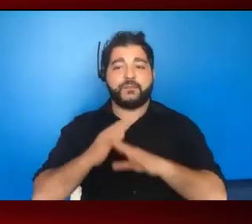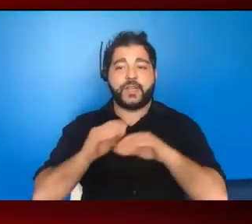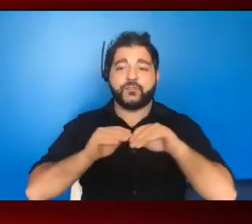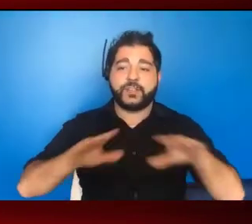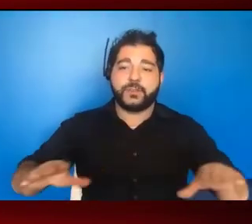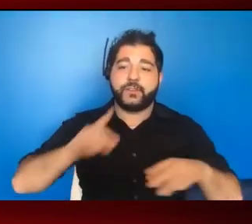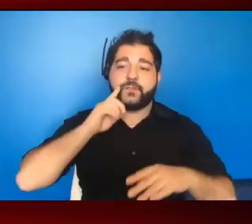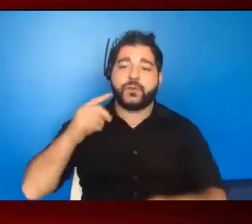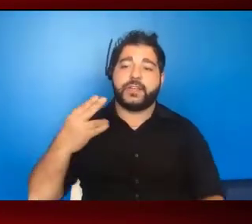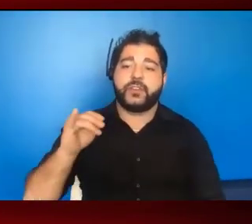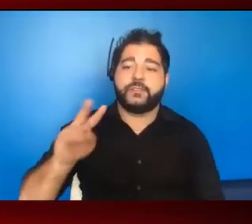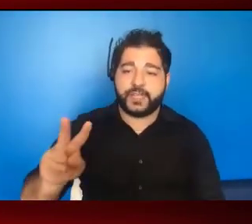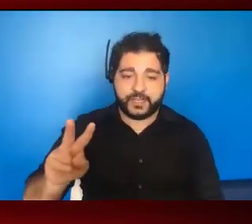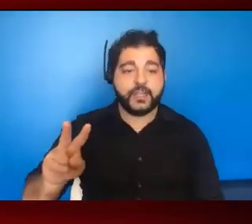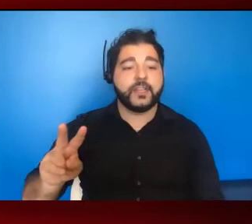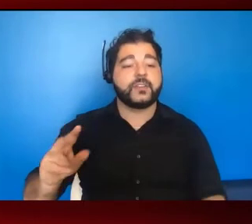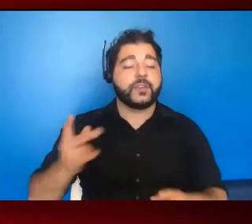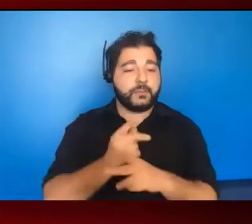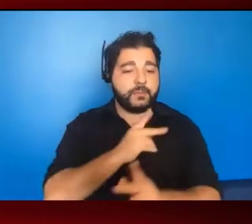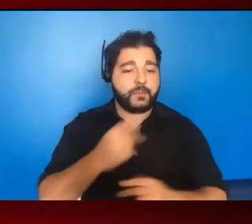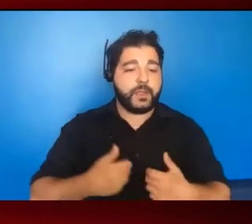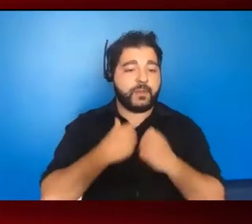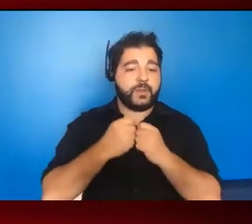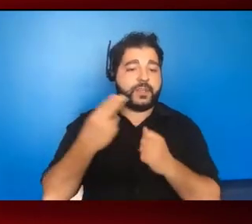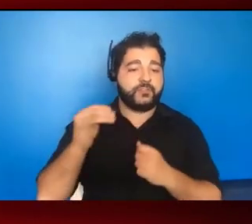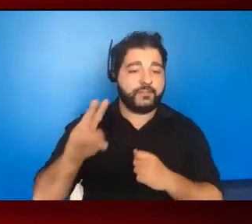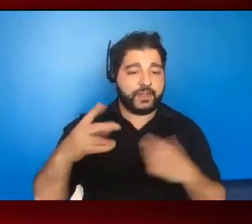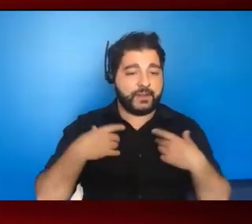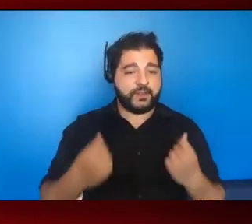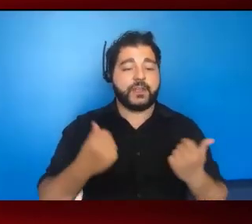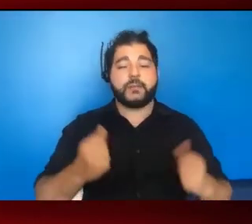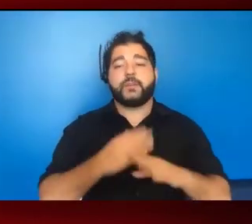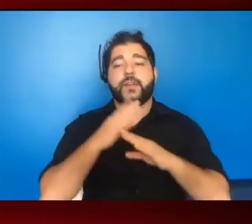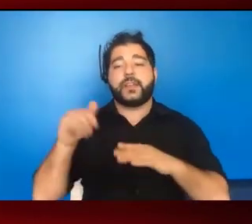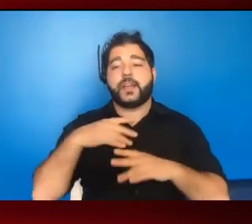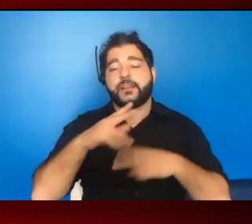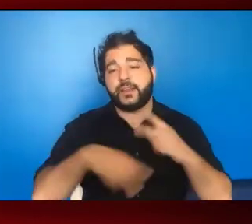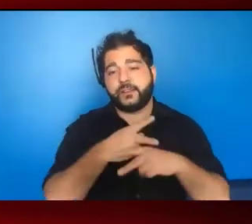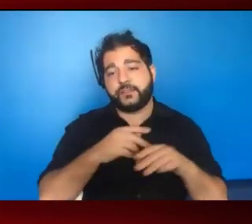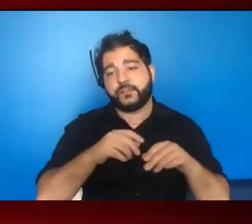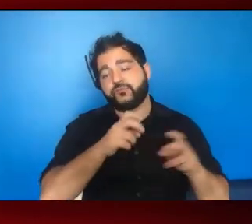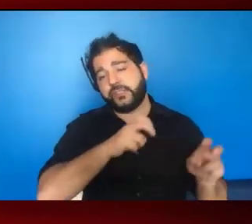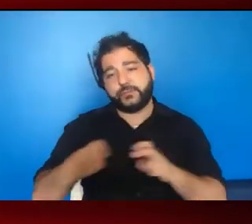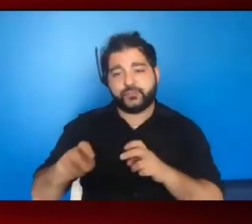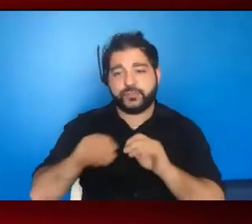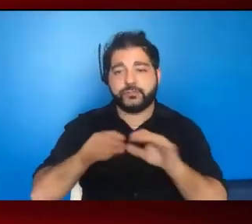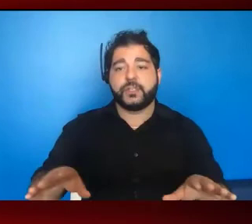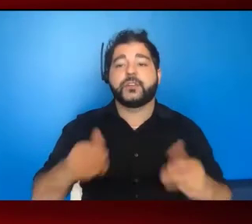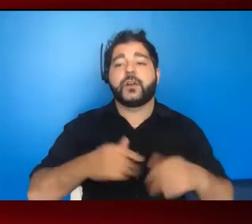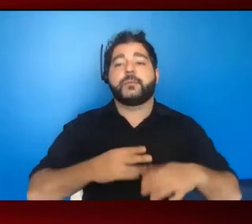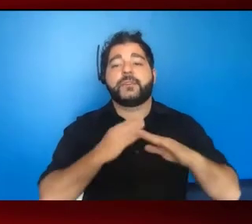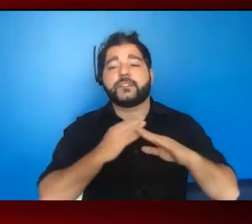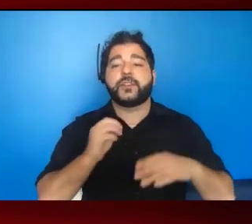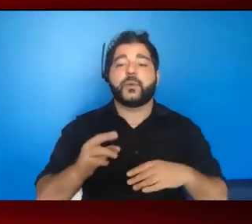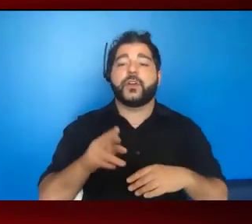of HIV. So by keeping people living with HIV healthy, we can prevent transmission. You can call it treatment as prevention. You can call it U